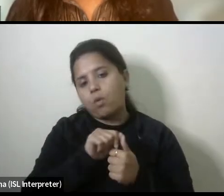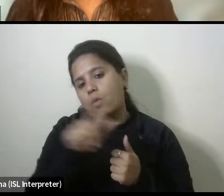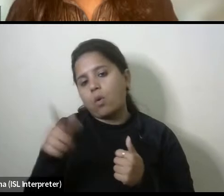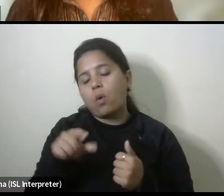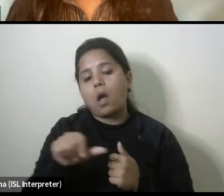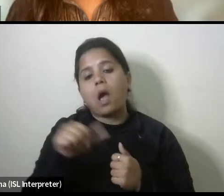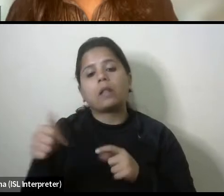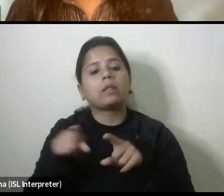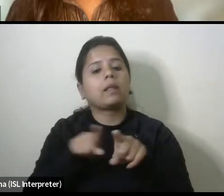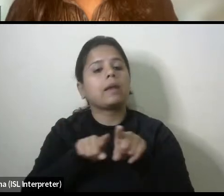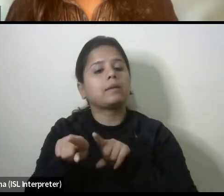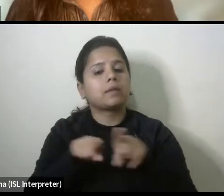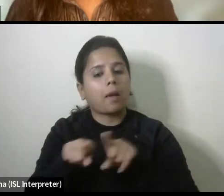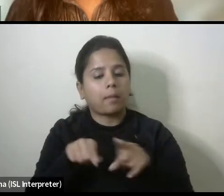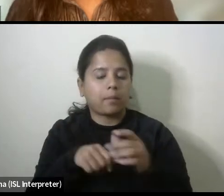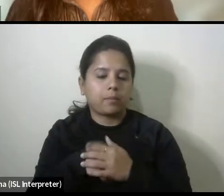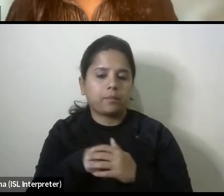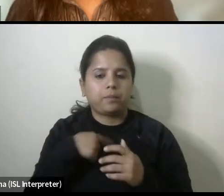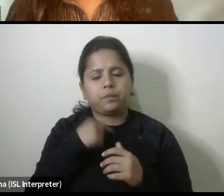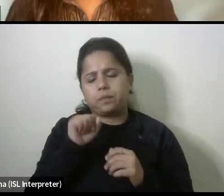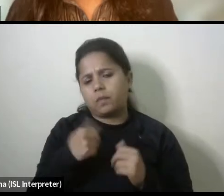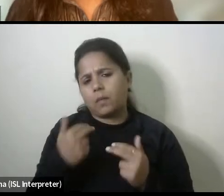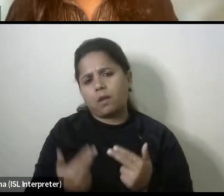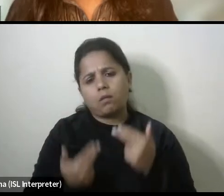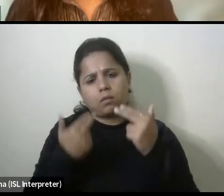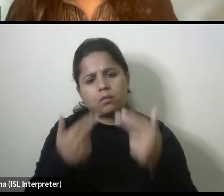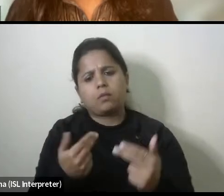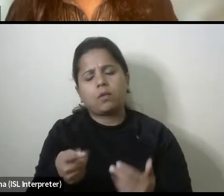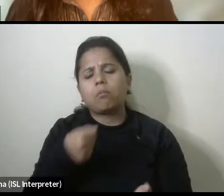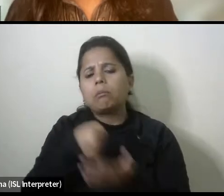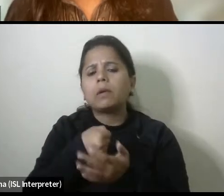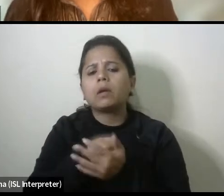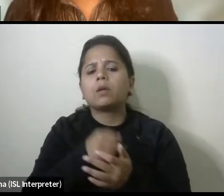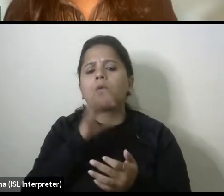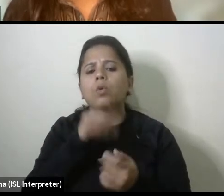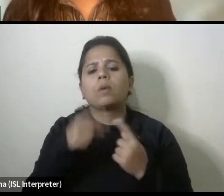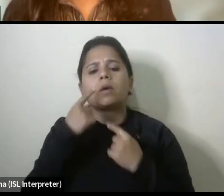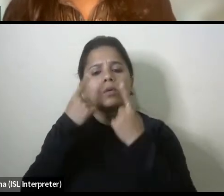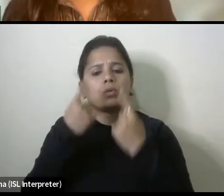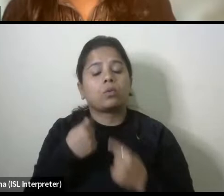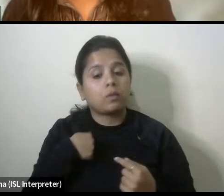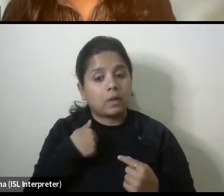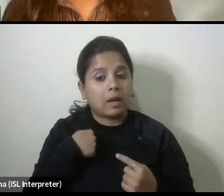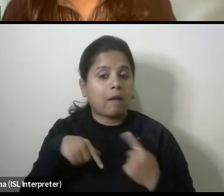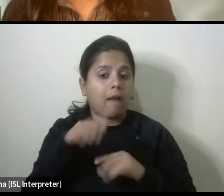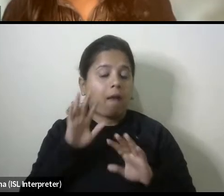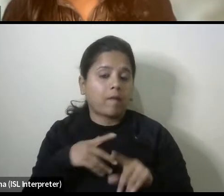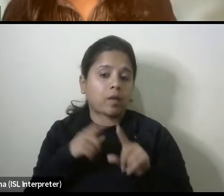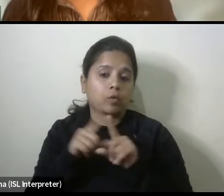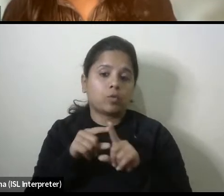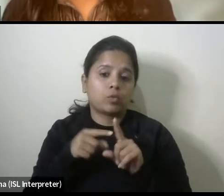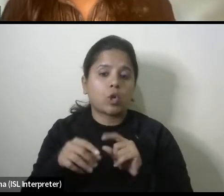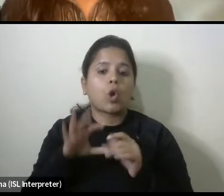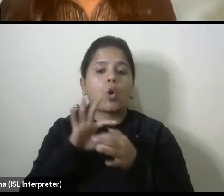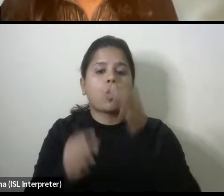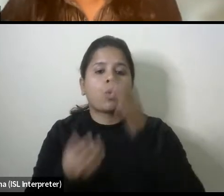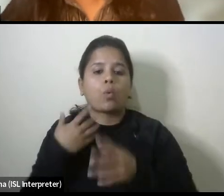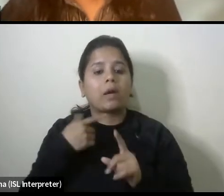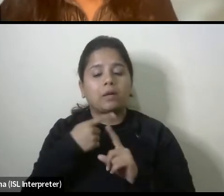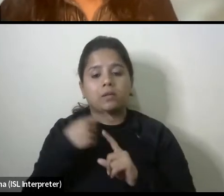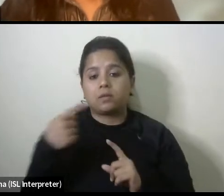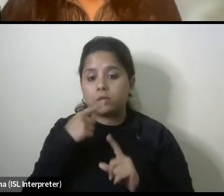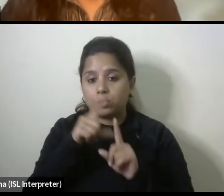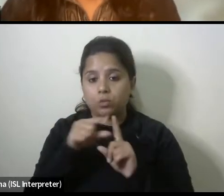example i i can tell you which is a very basic modification we do at our organization which is a